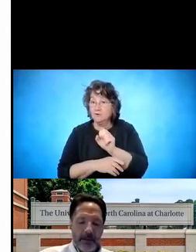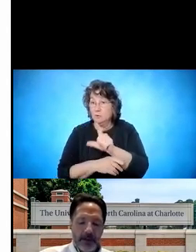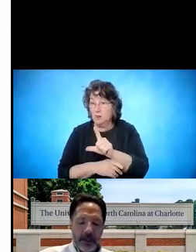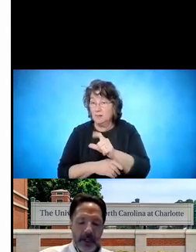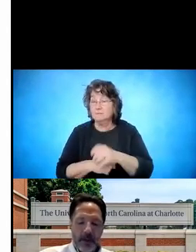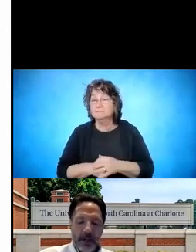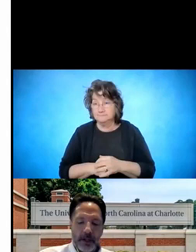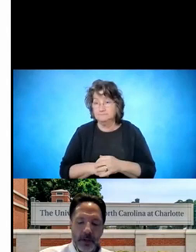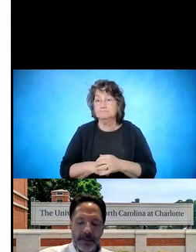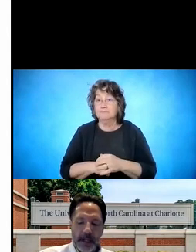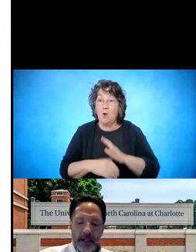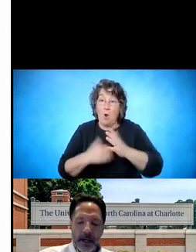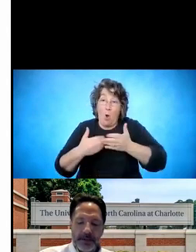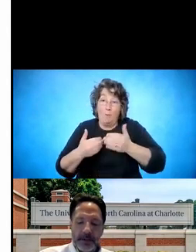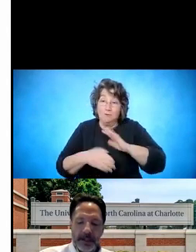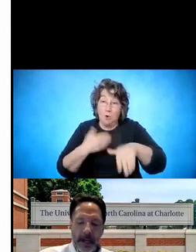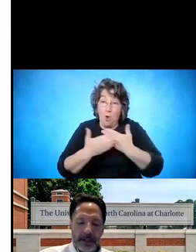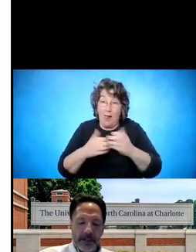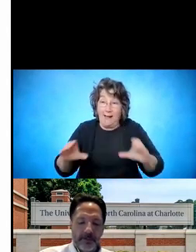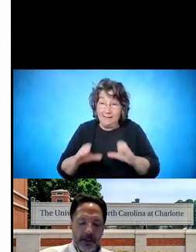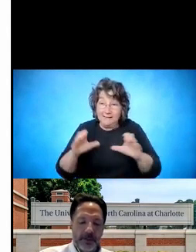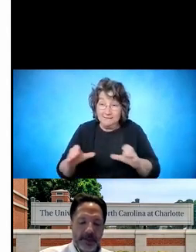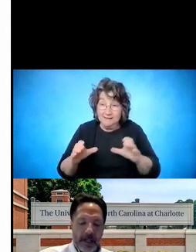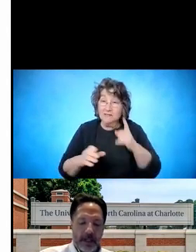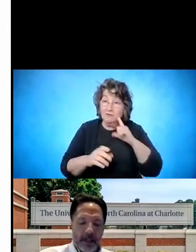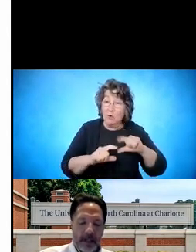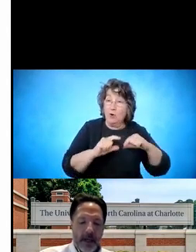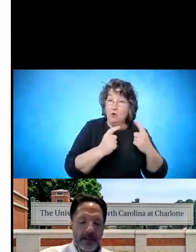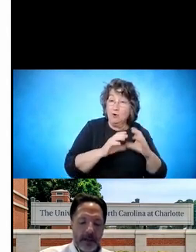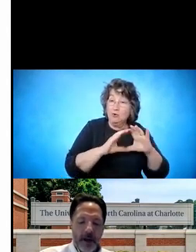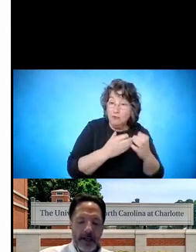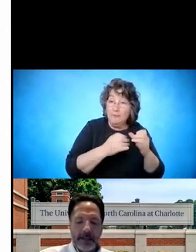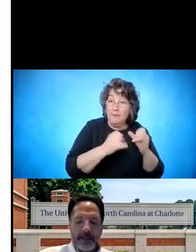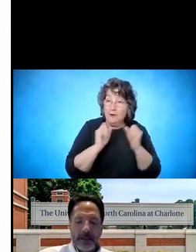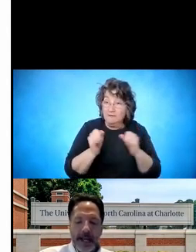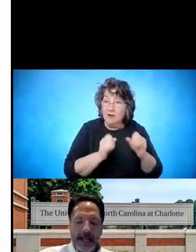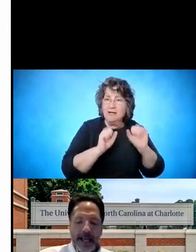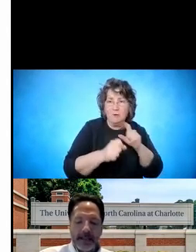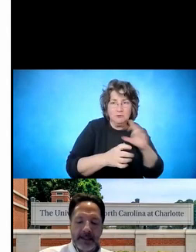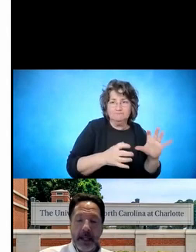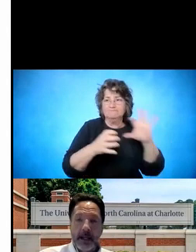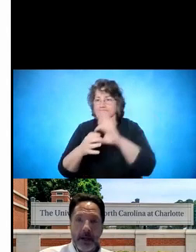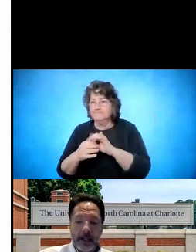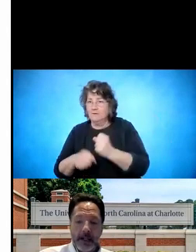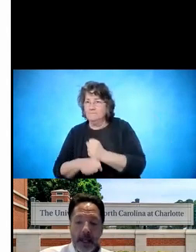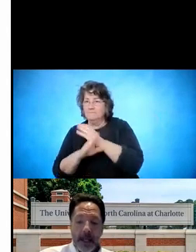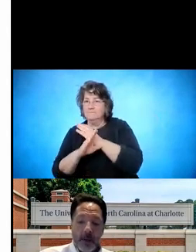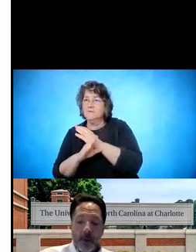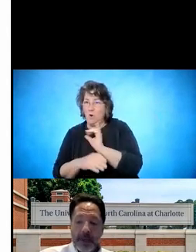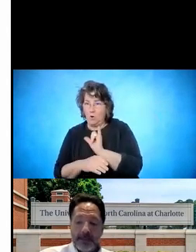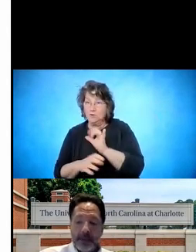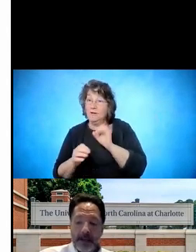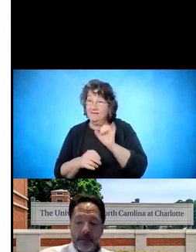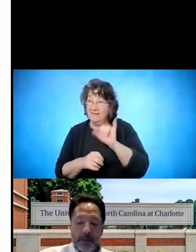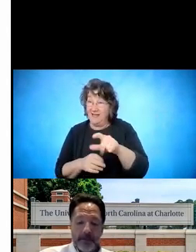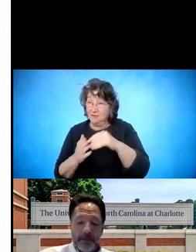be done individually or in a group setting can also be adapted to a virtual setting, so long as the student has access to the internet and